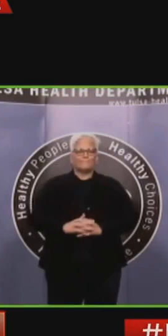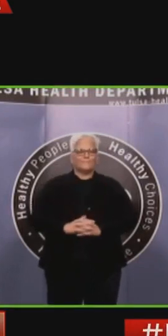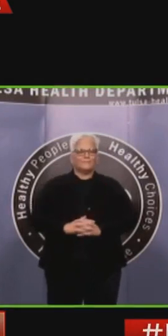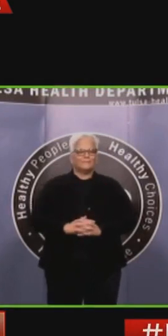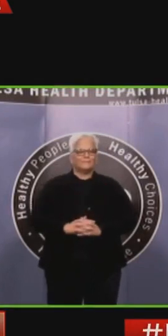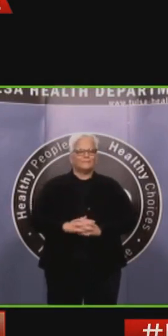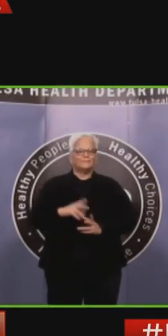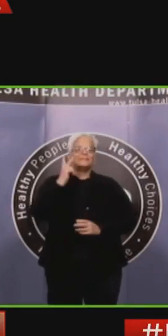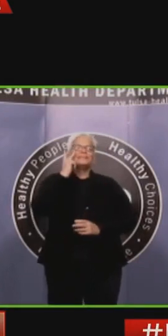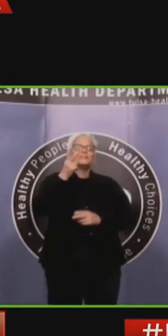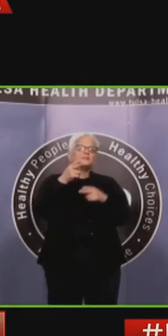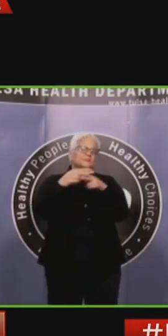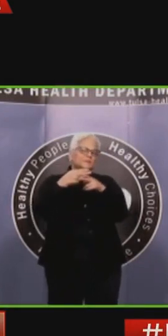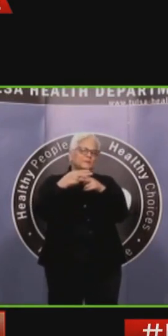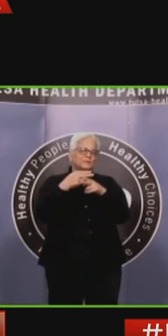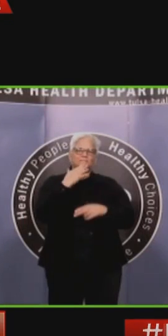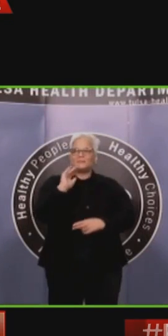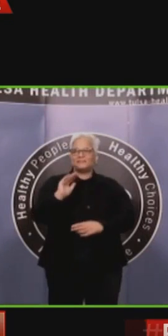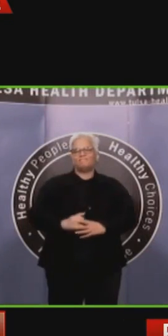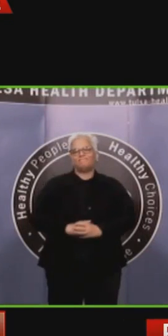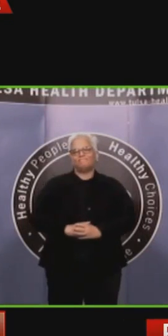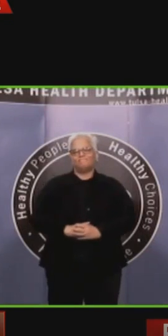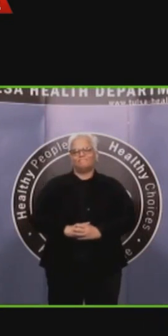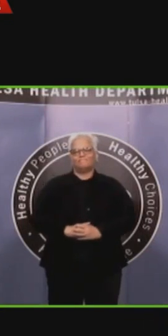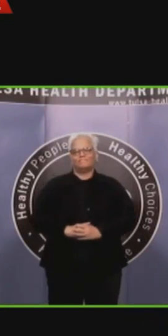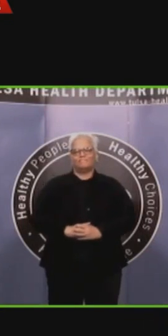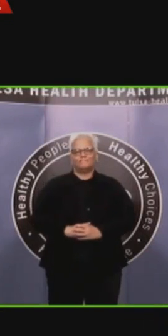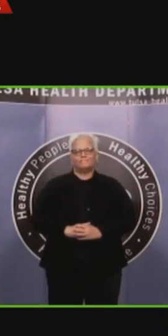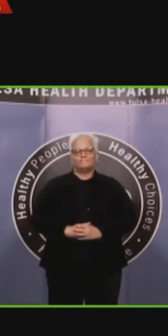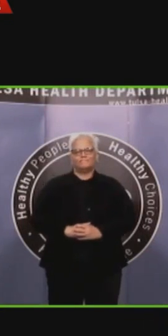Thank you, Commissioner Keith. Please stand by as we bring our speakers back on.